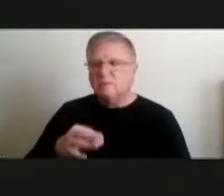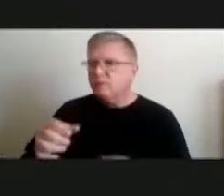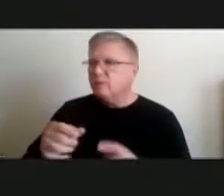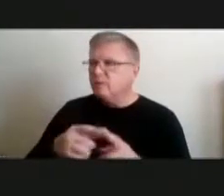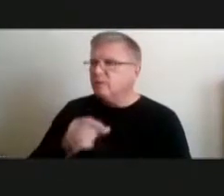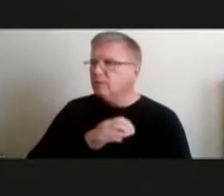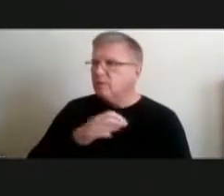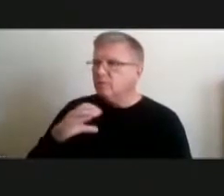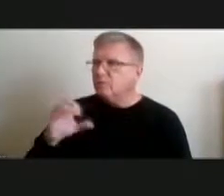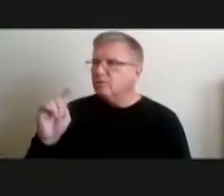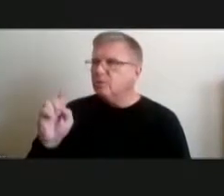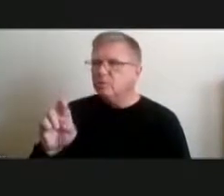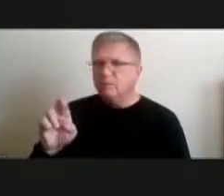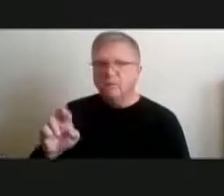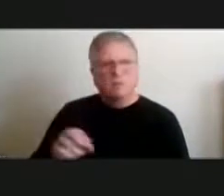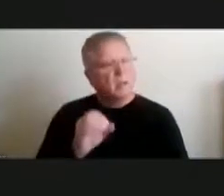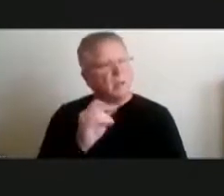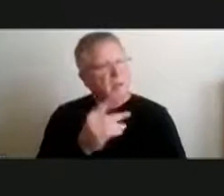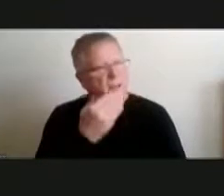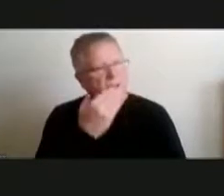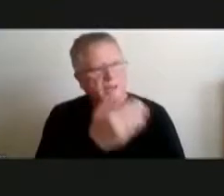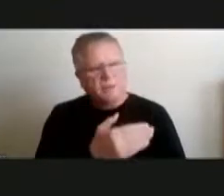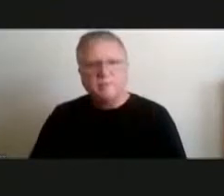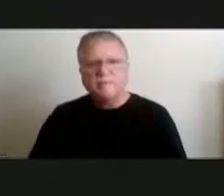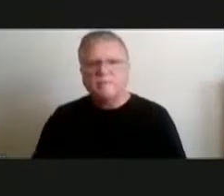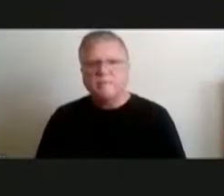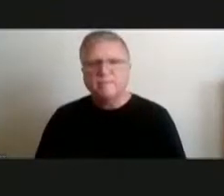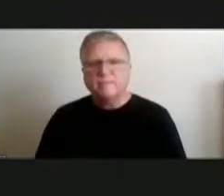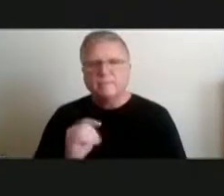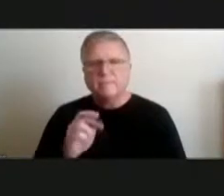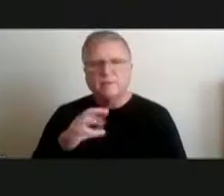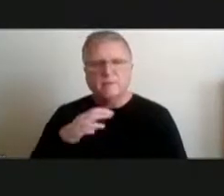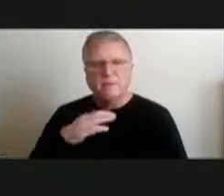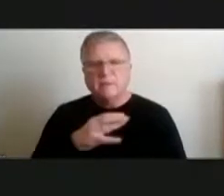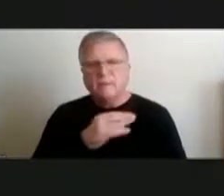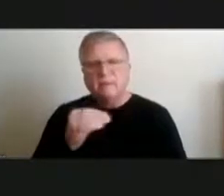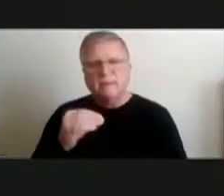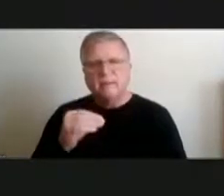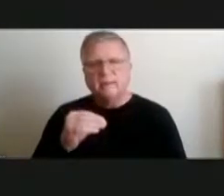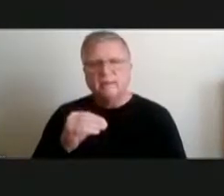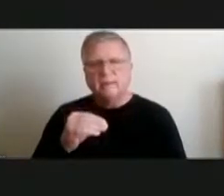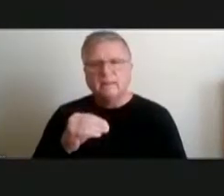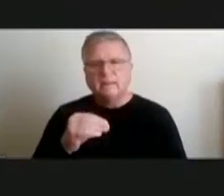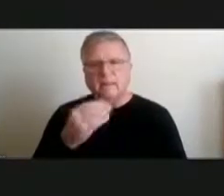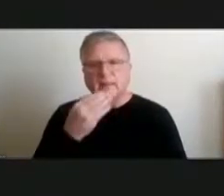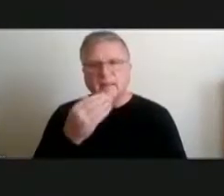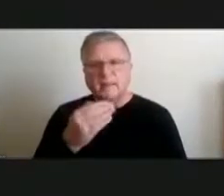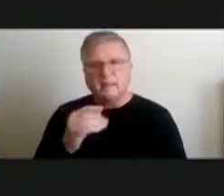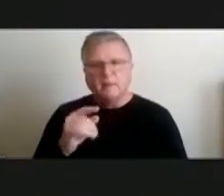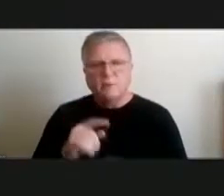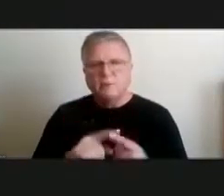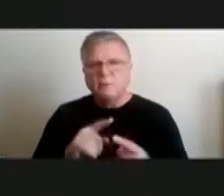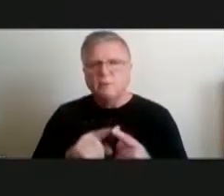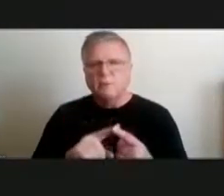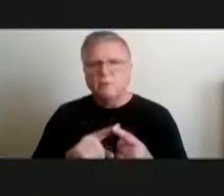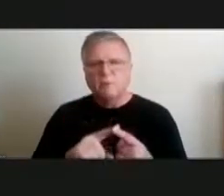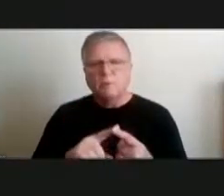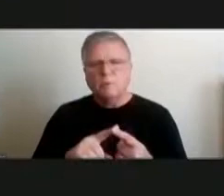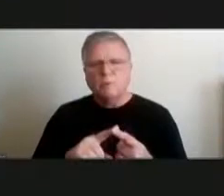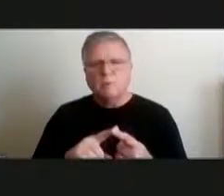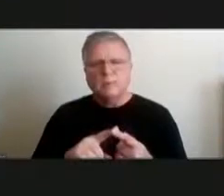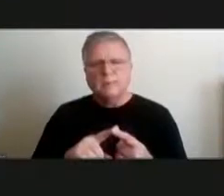oh thank you um mr chair and thank you to the uh the